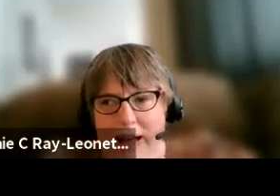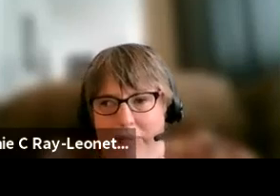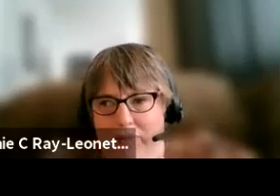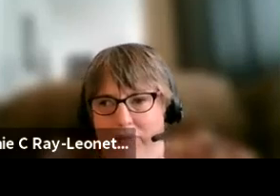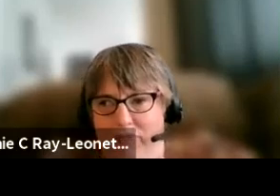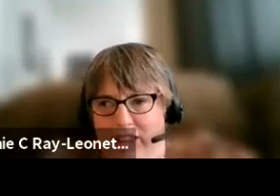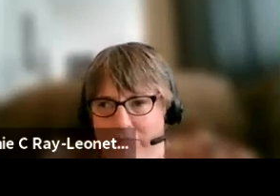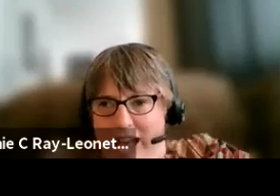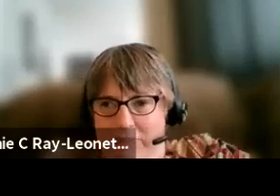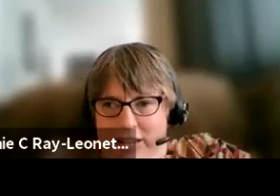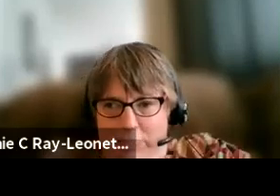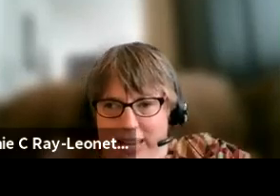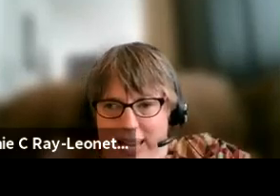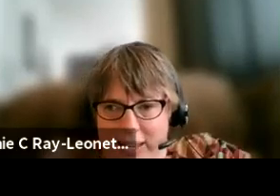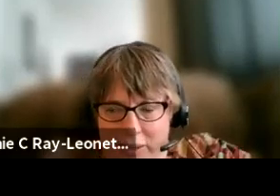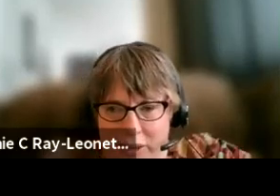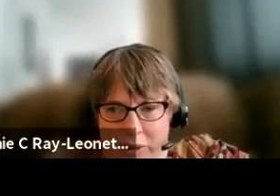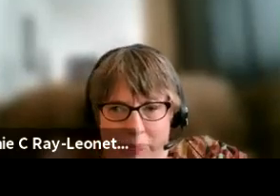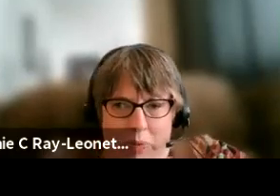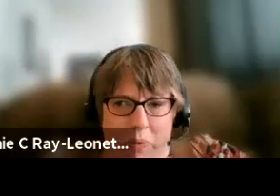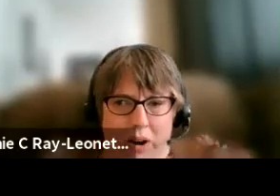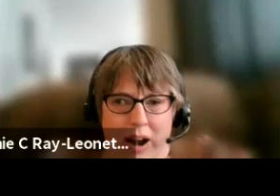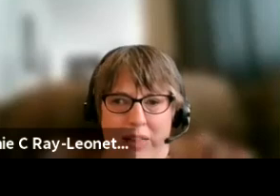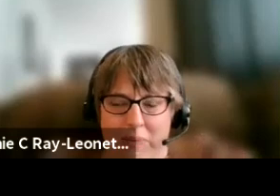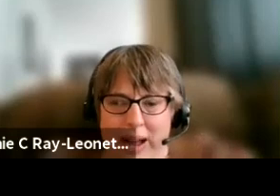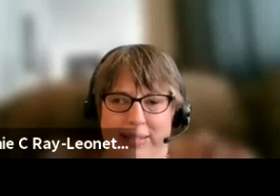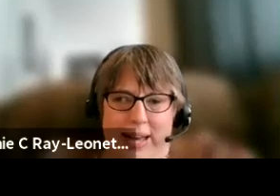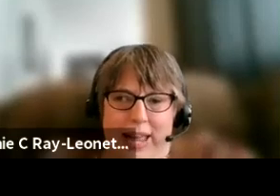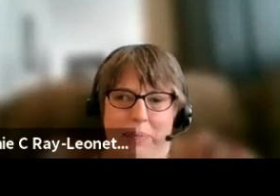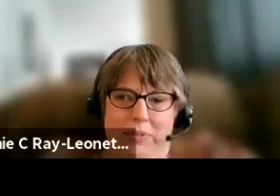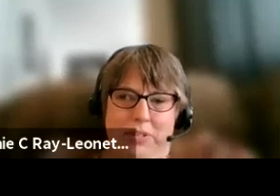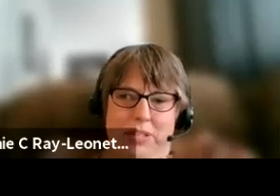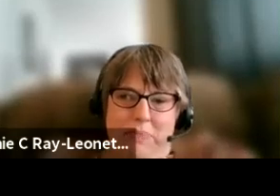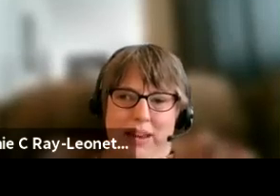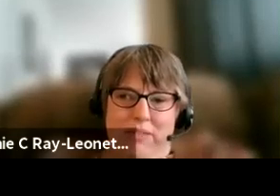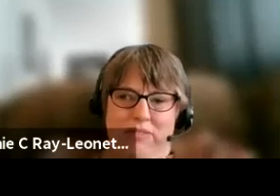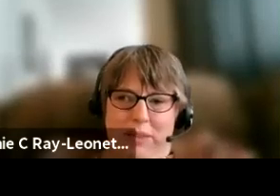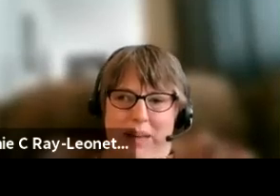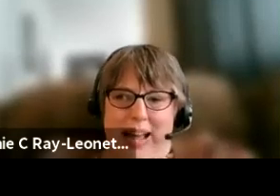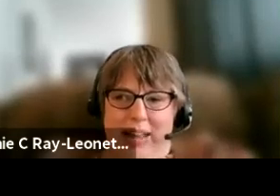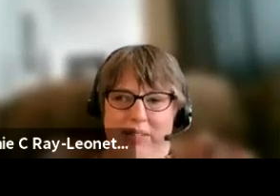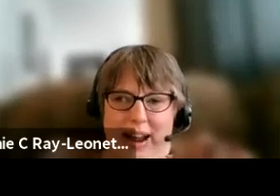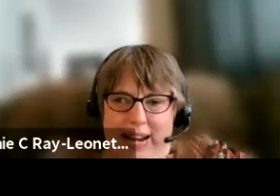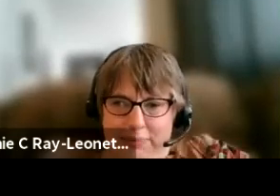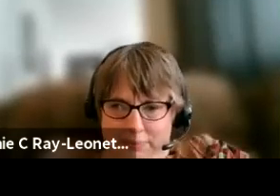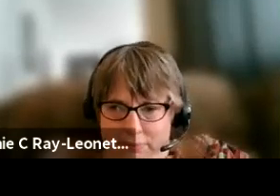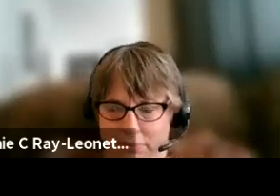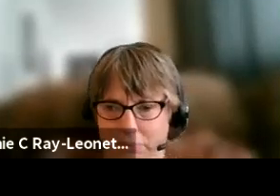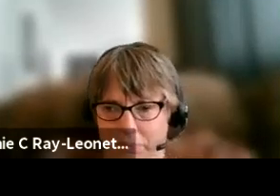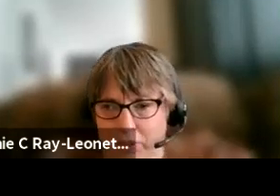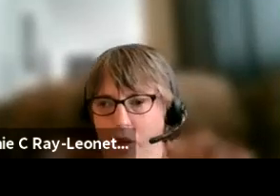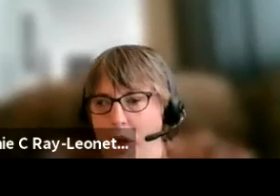feedback by speaking or otherwise unable to submit feedback in writing.